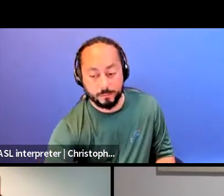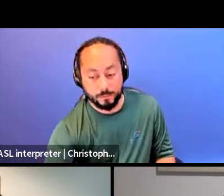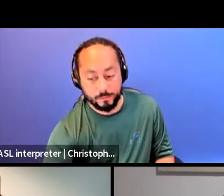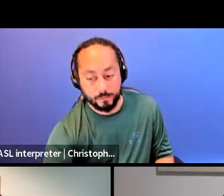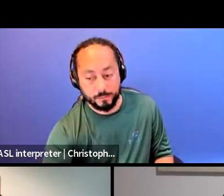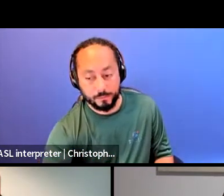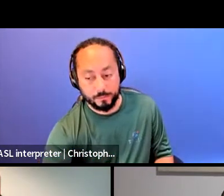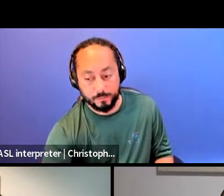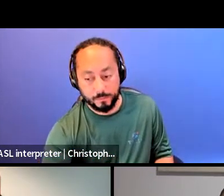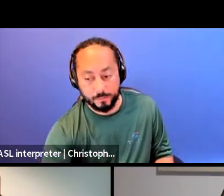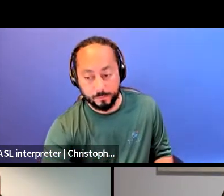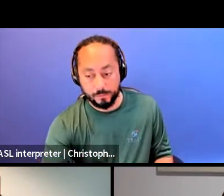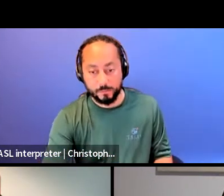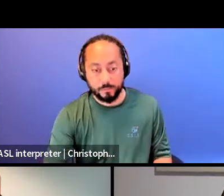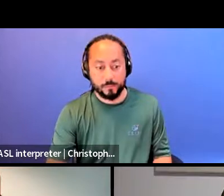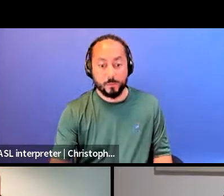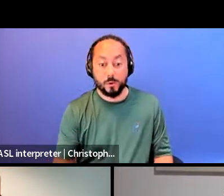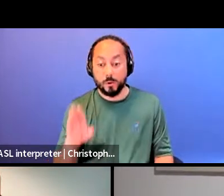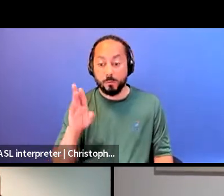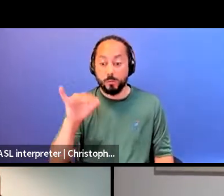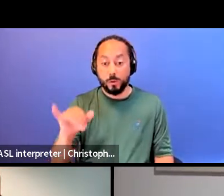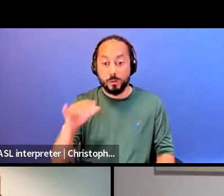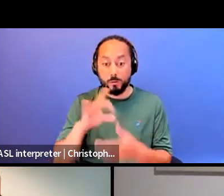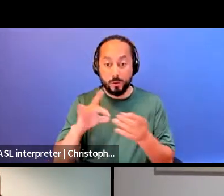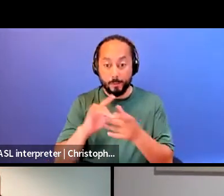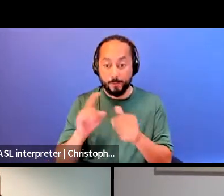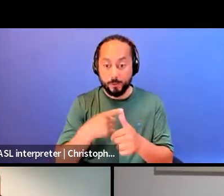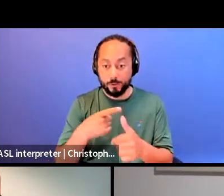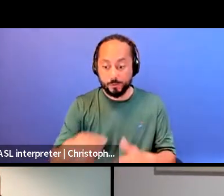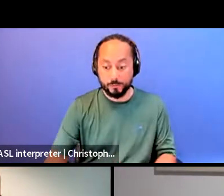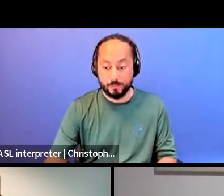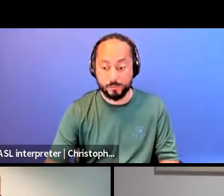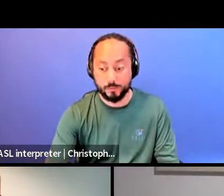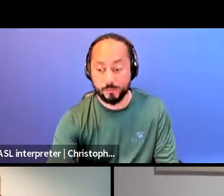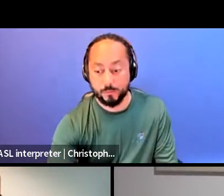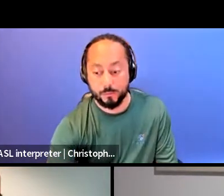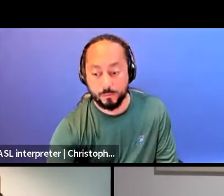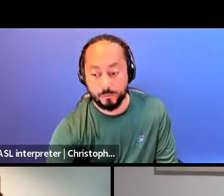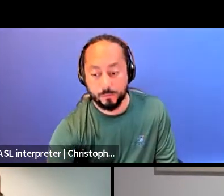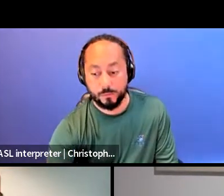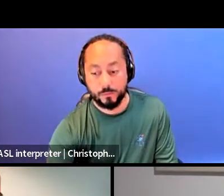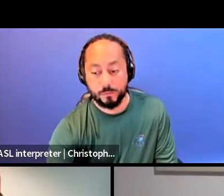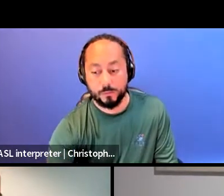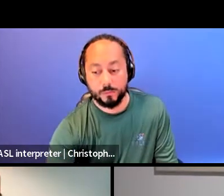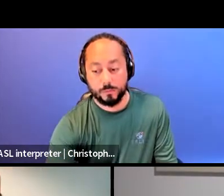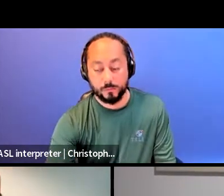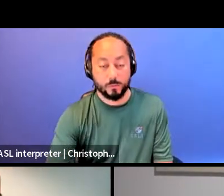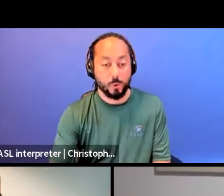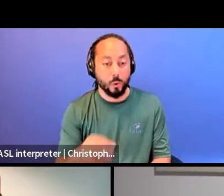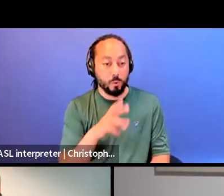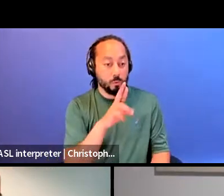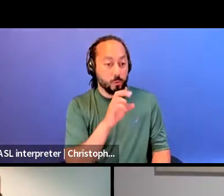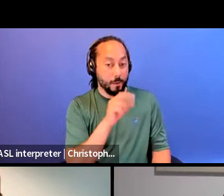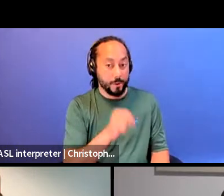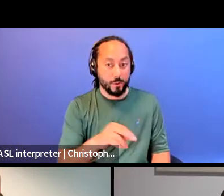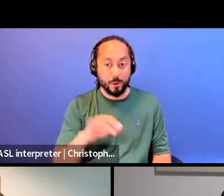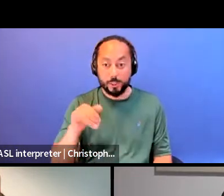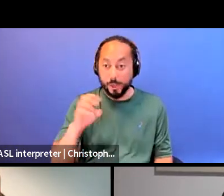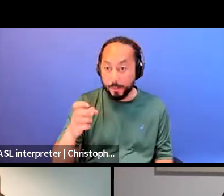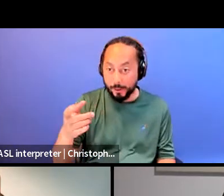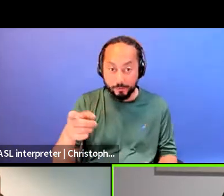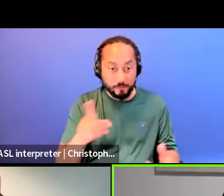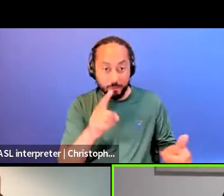Would Brianna want to go first or Robin or Jamie or should I just pick you or?